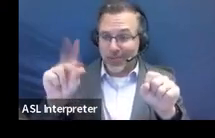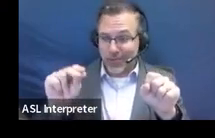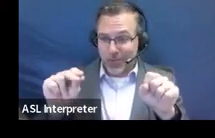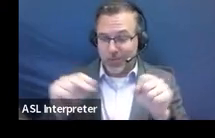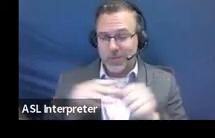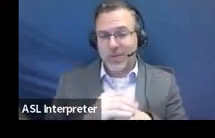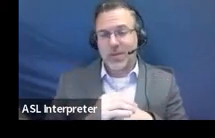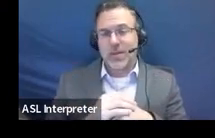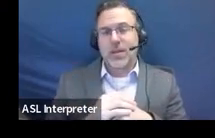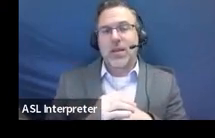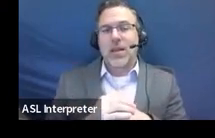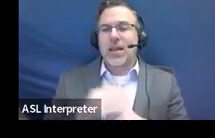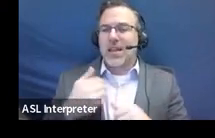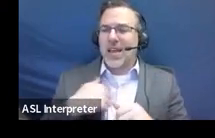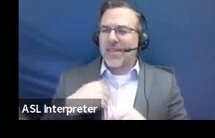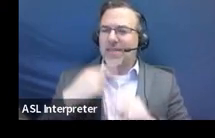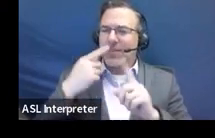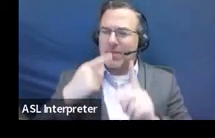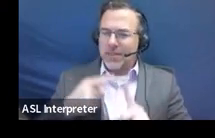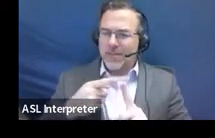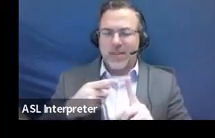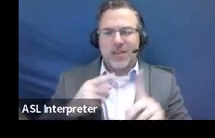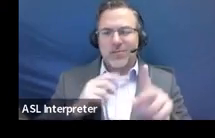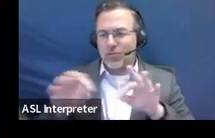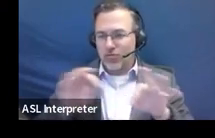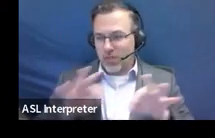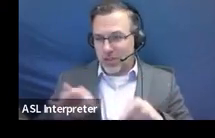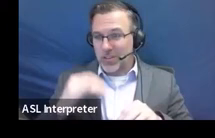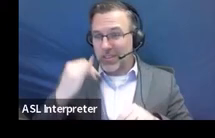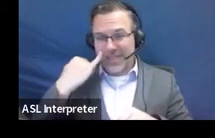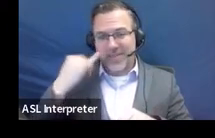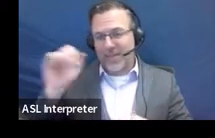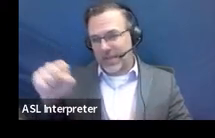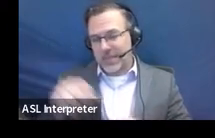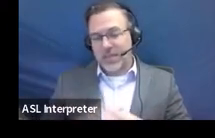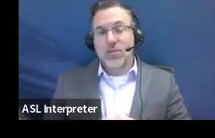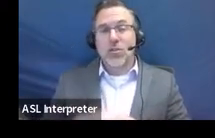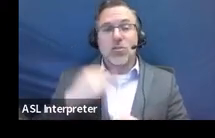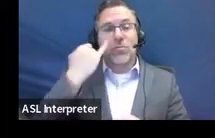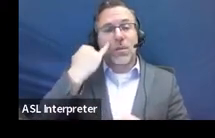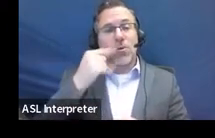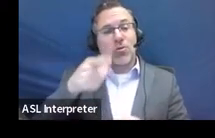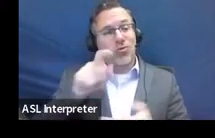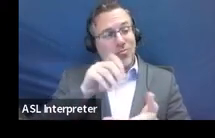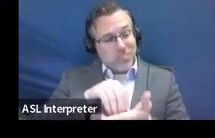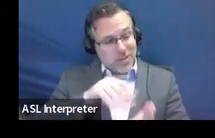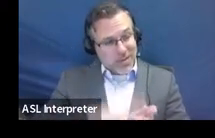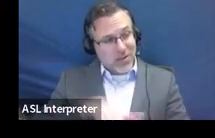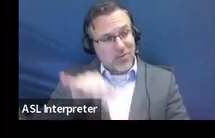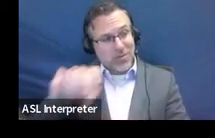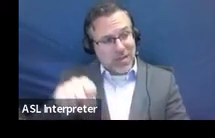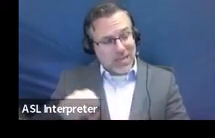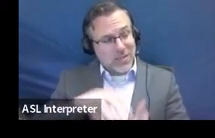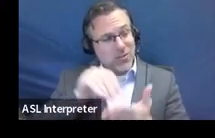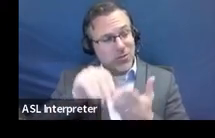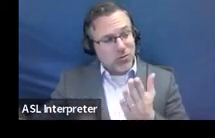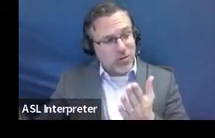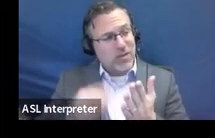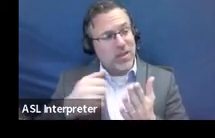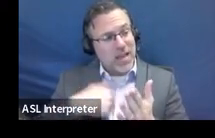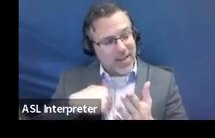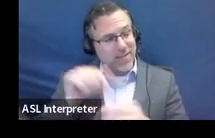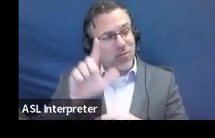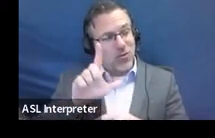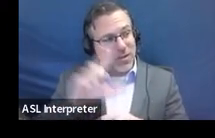And there are specific directions if yes. So if you are saying yes, that the student, that there is a specific learning